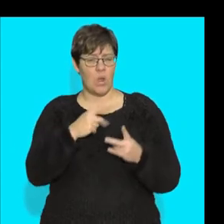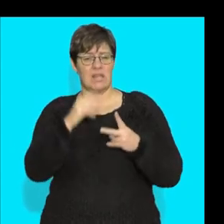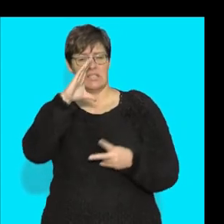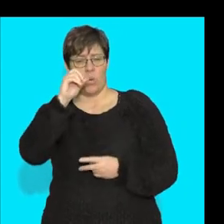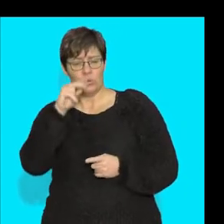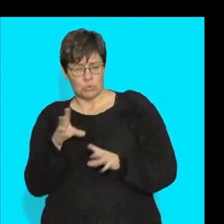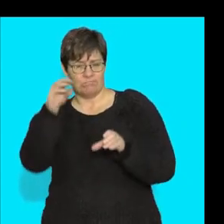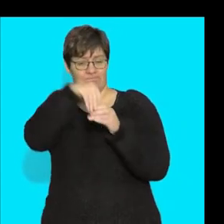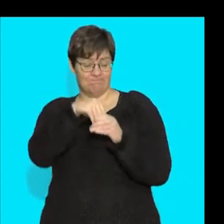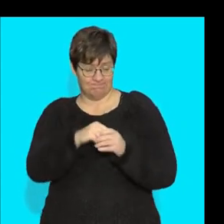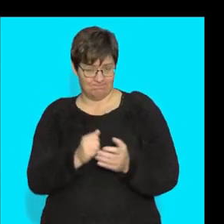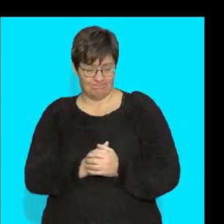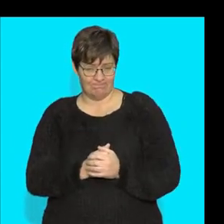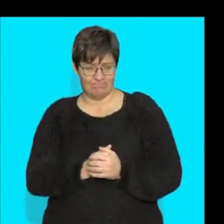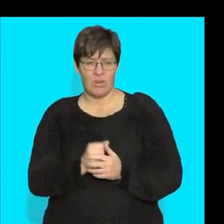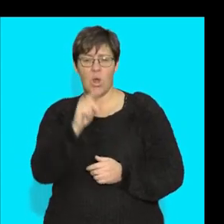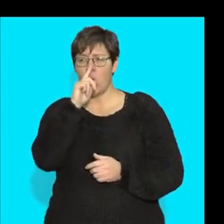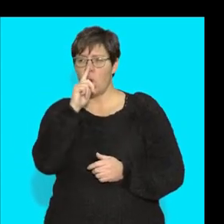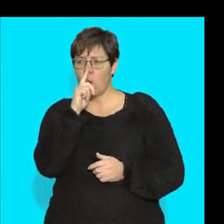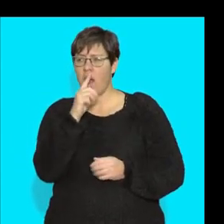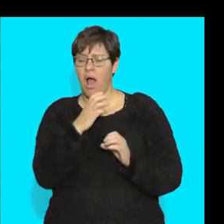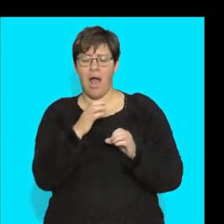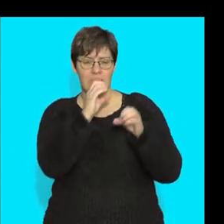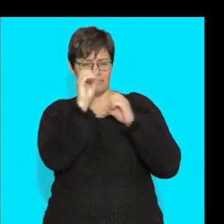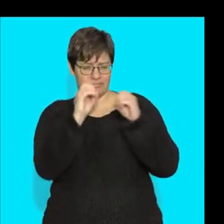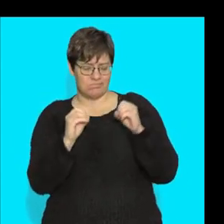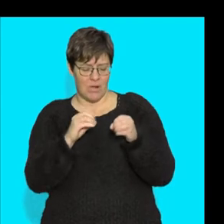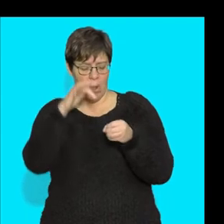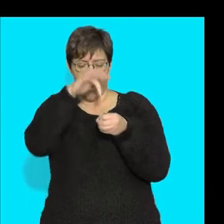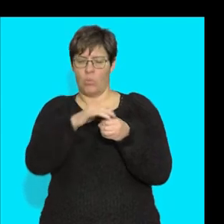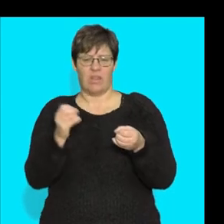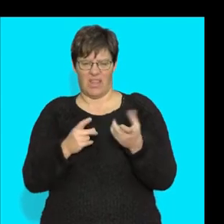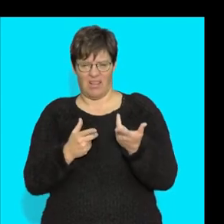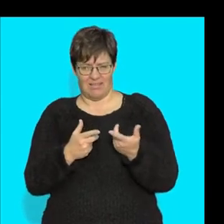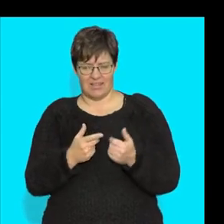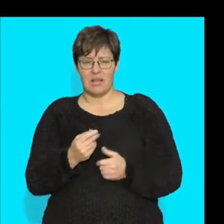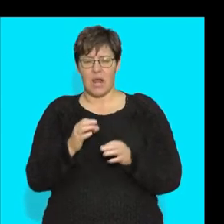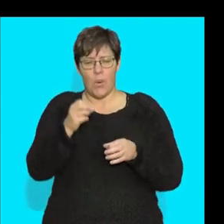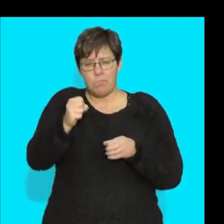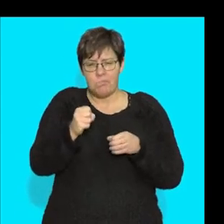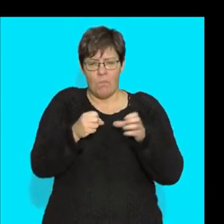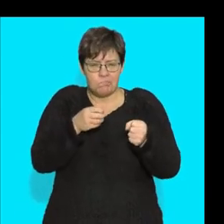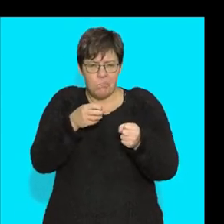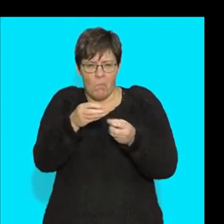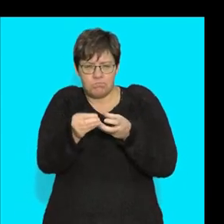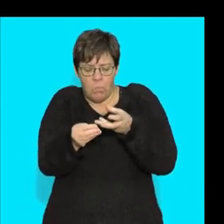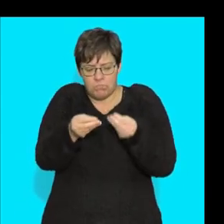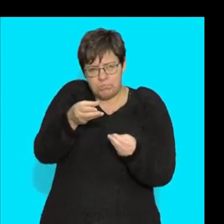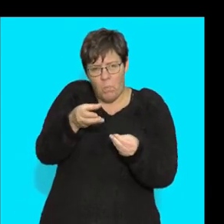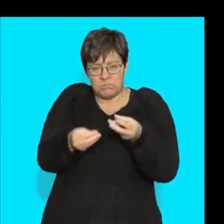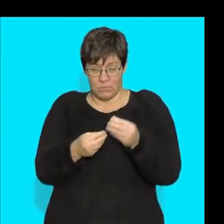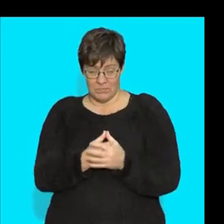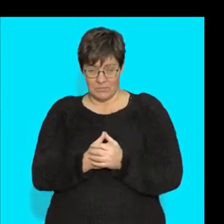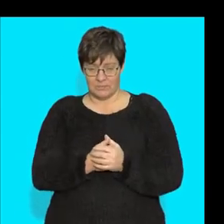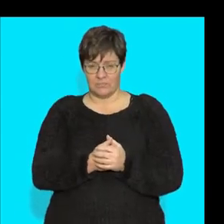dioxide. They look like these little donuts without a hole in it. They're small and they're squishy. All right.